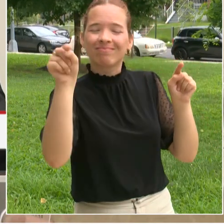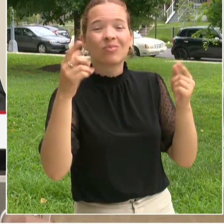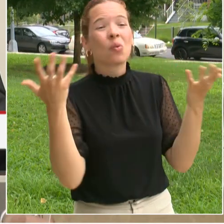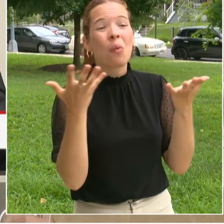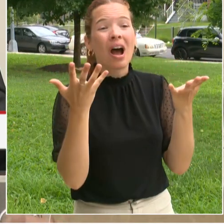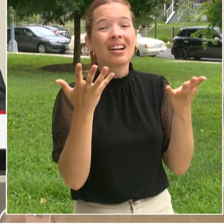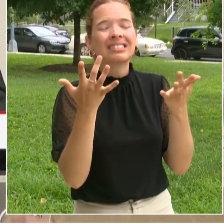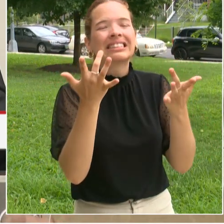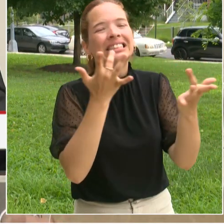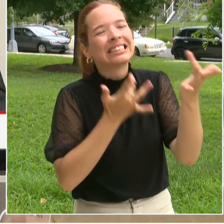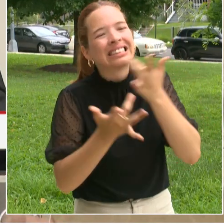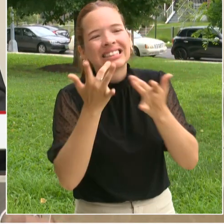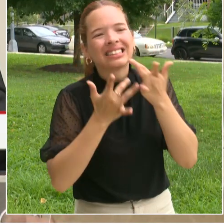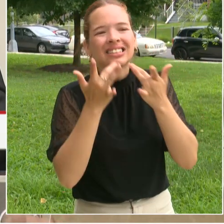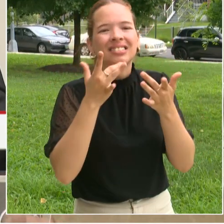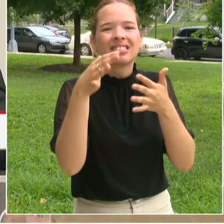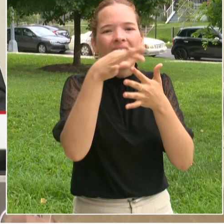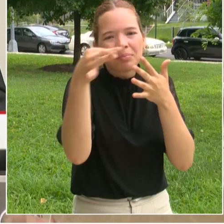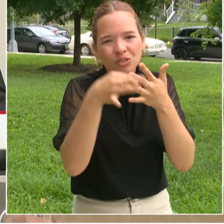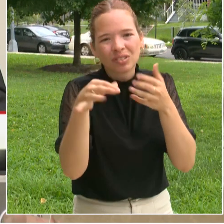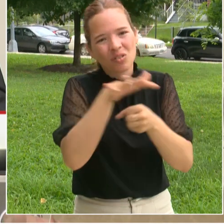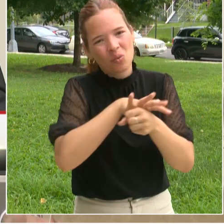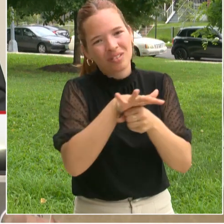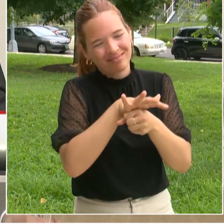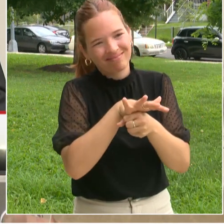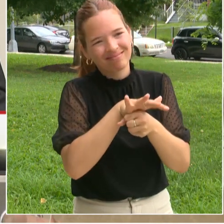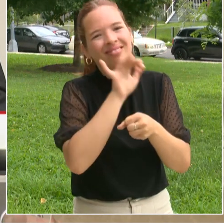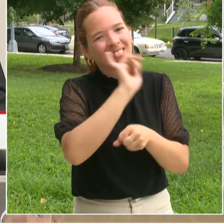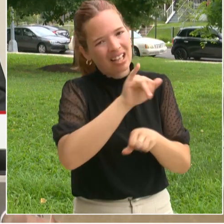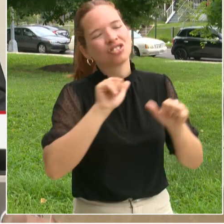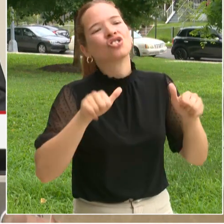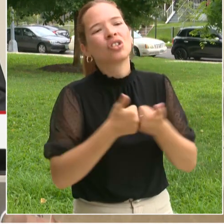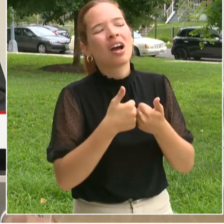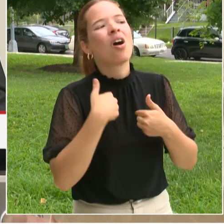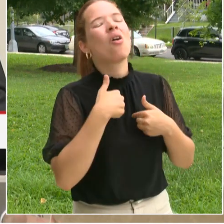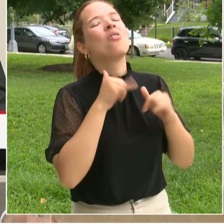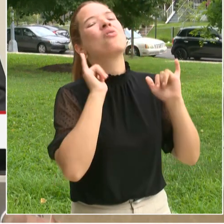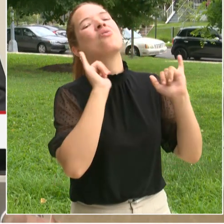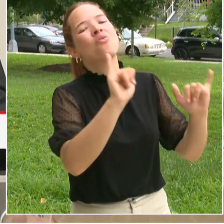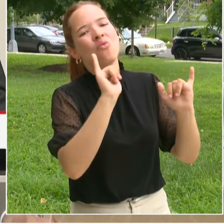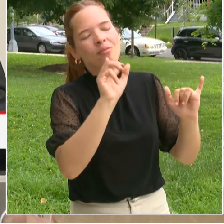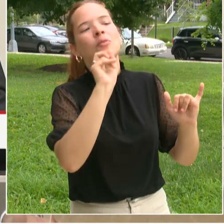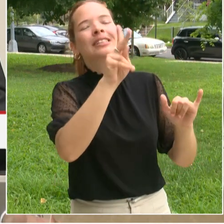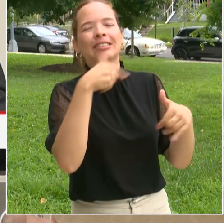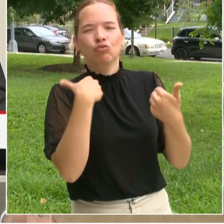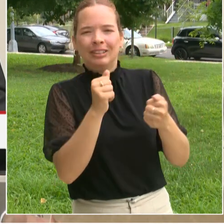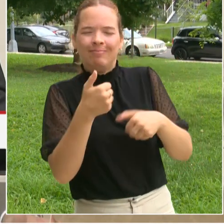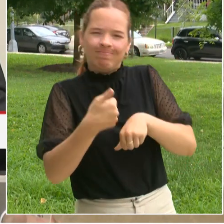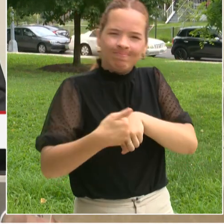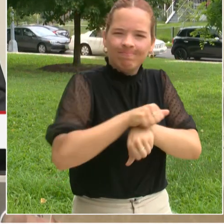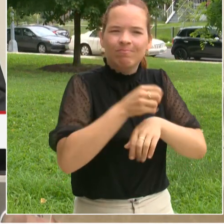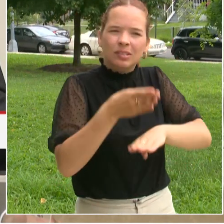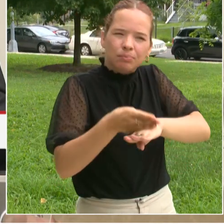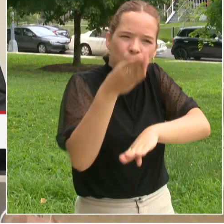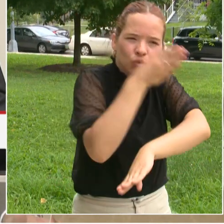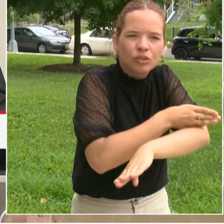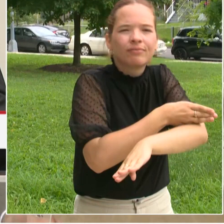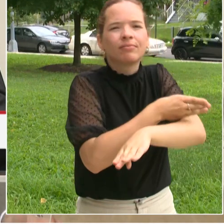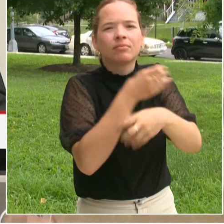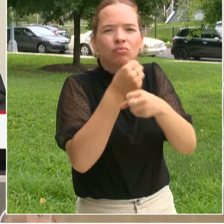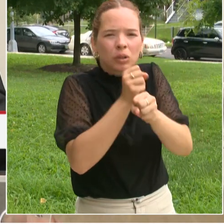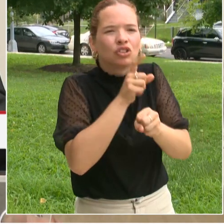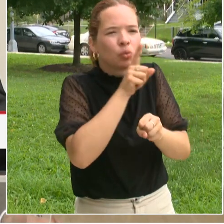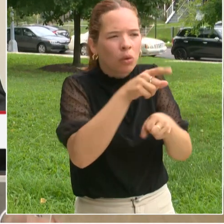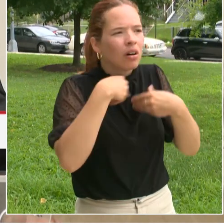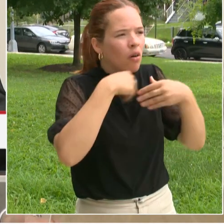having the feature of an electronic version of the universal health certificate is something that we have been responsive to in terms of the